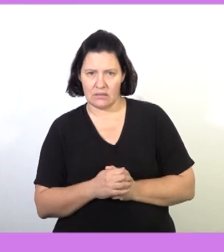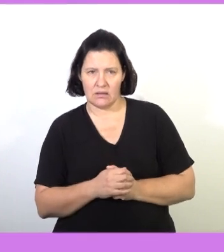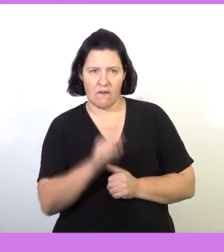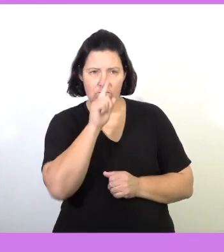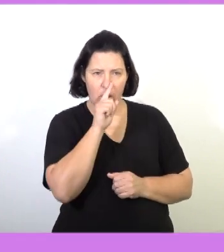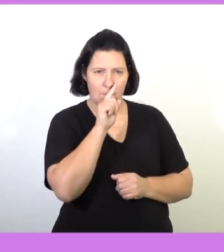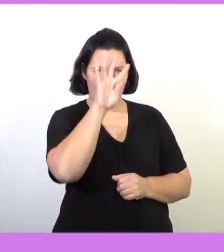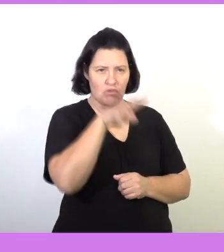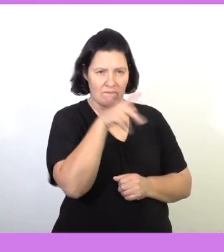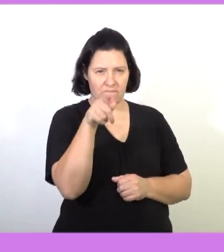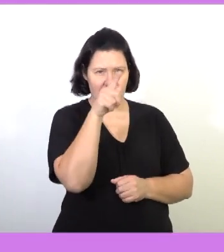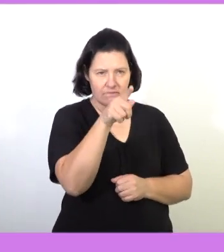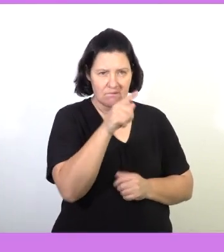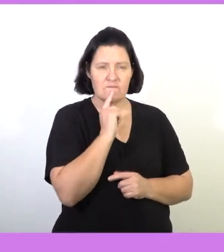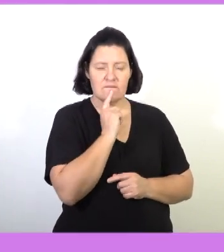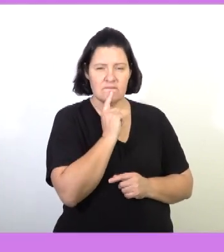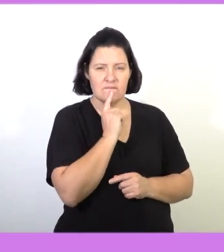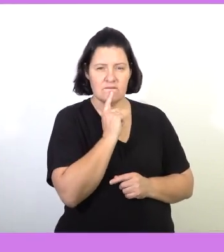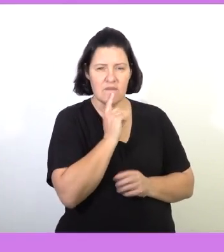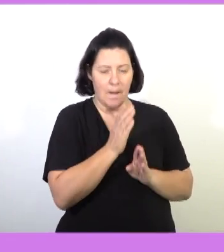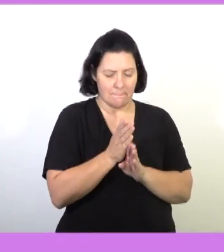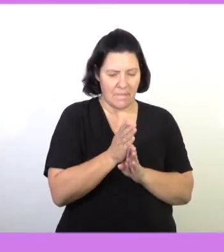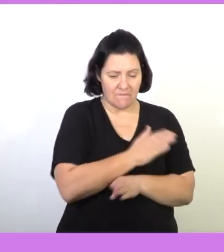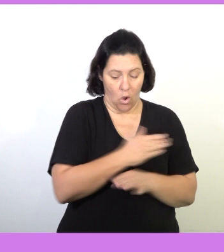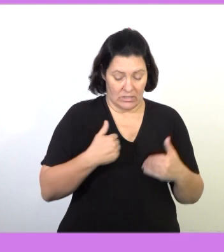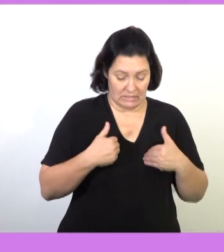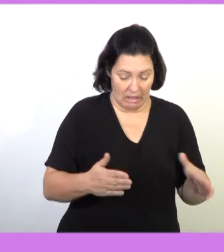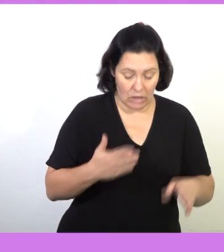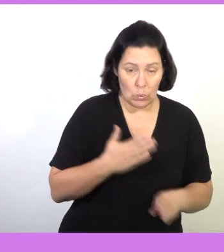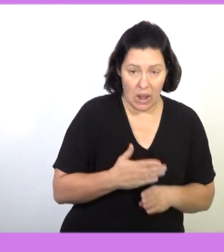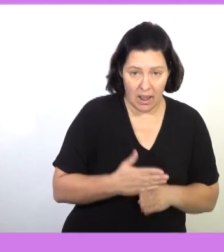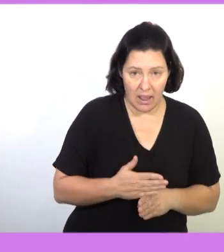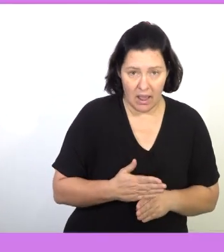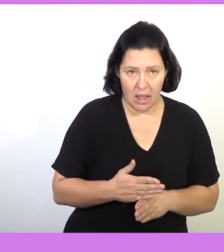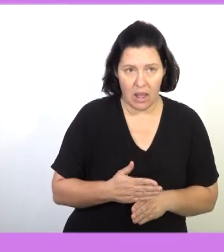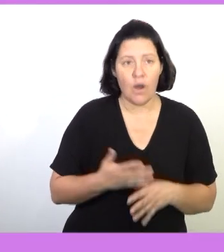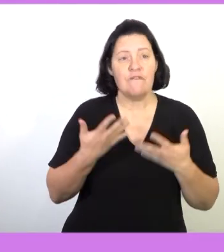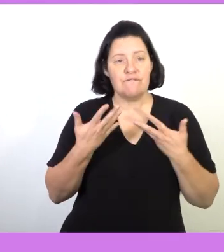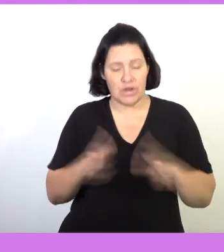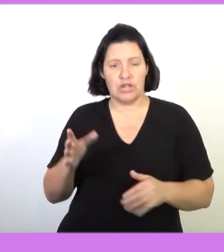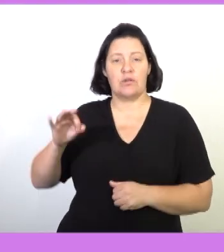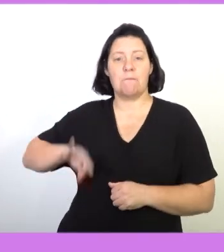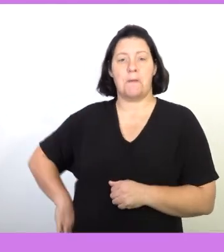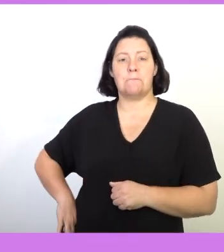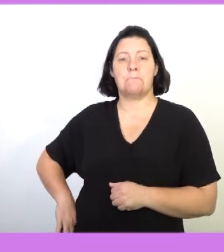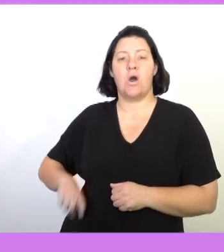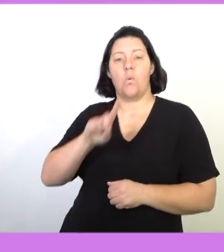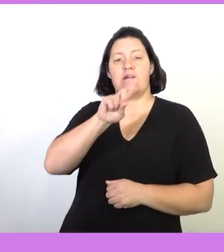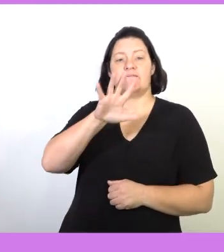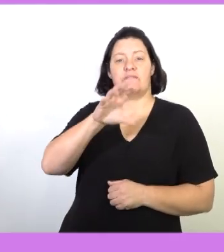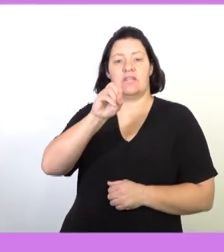tell that from the graph, Le2 even before she can even start working, she is already earning